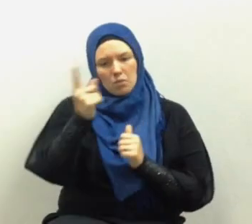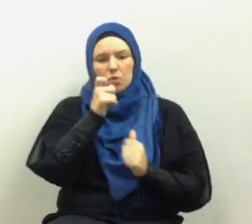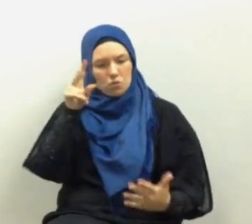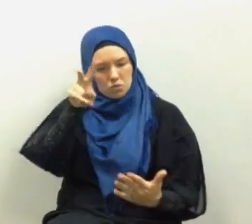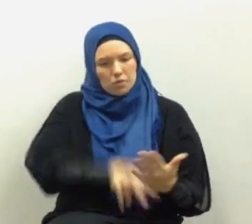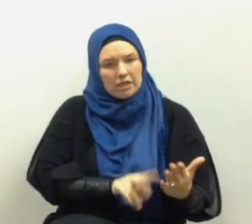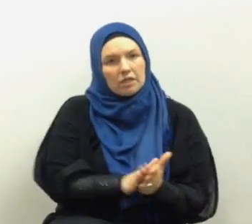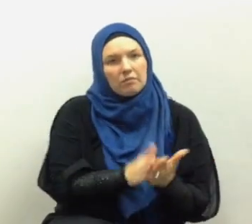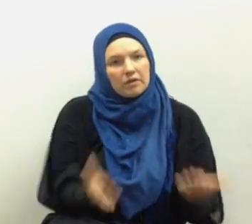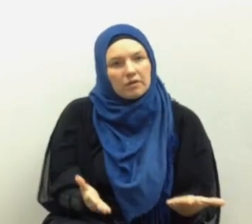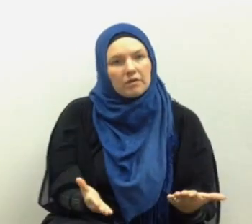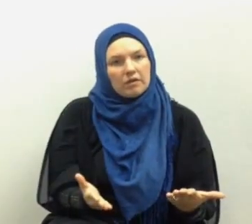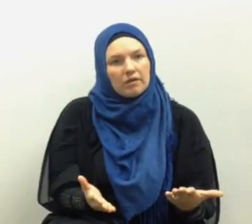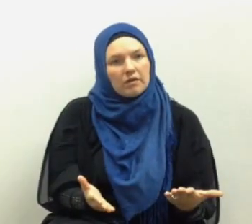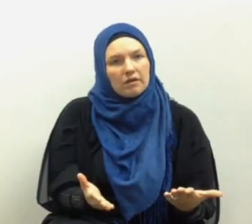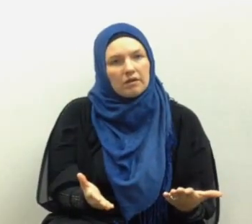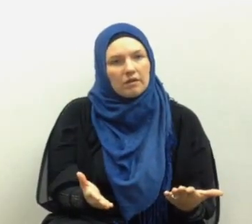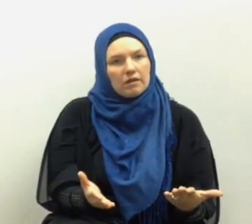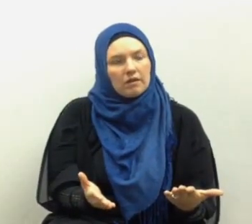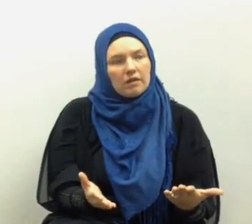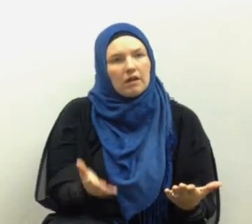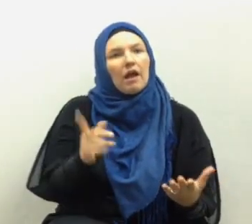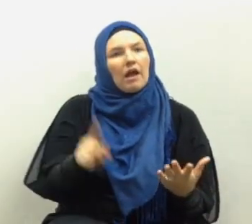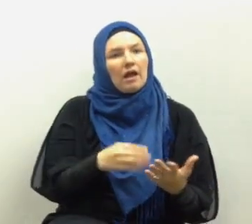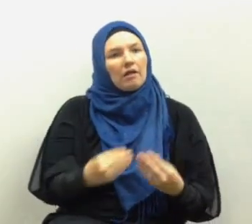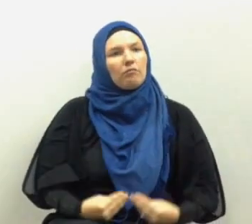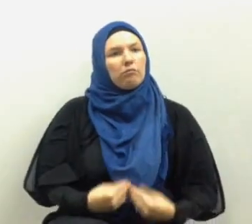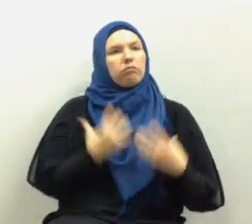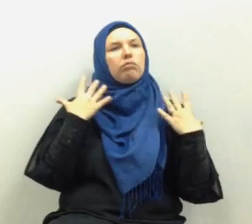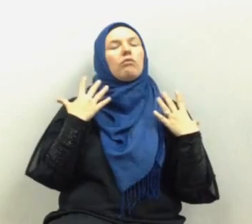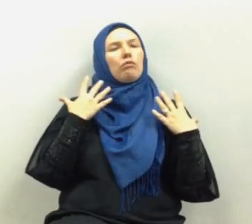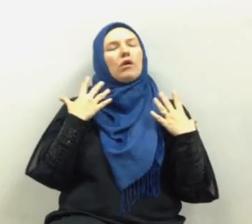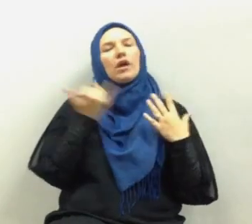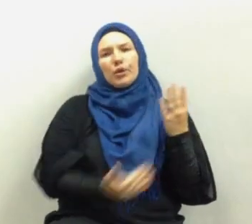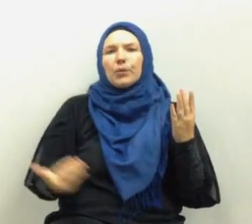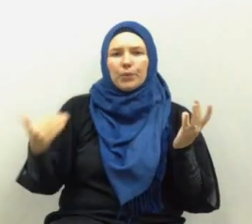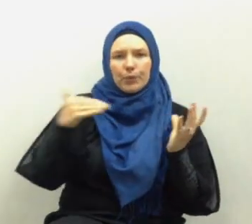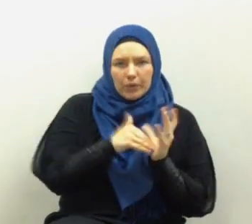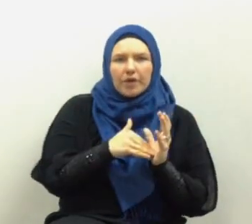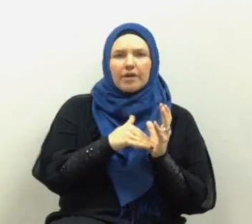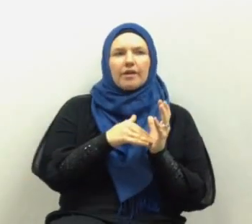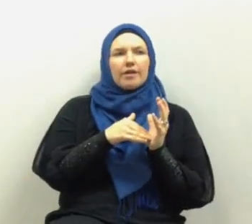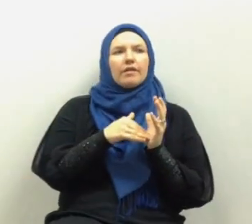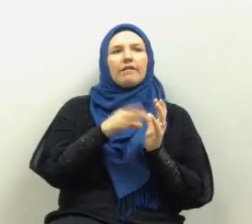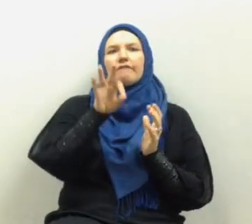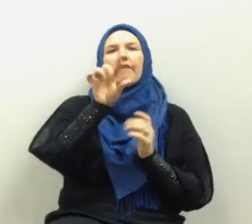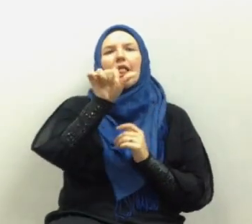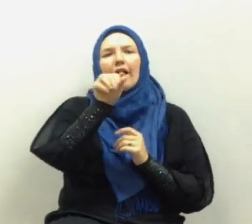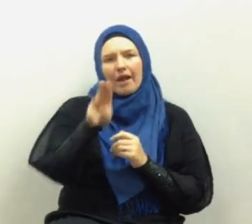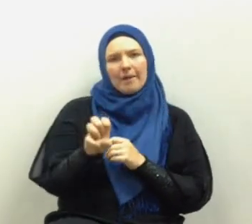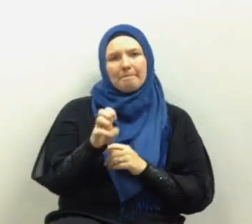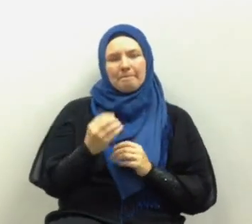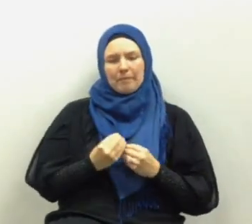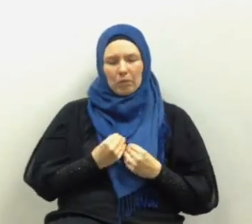and it ignites and keeps reigniting the flame